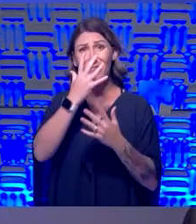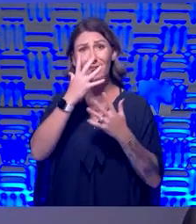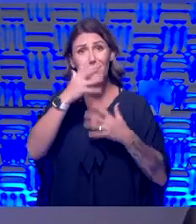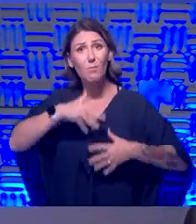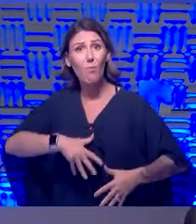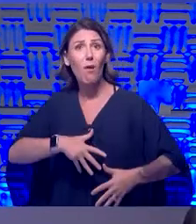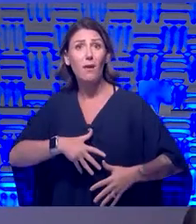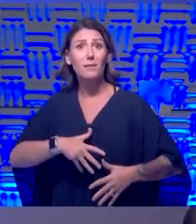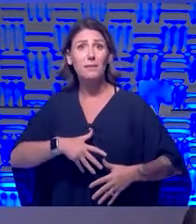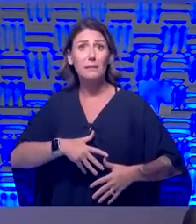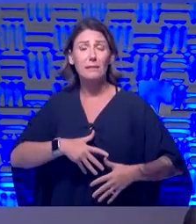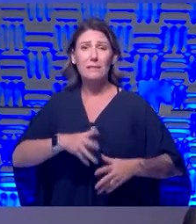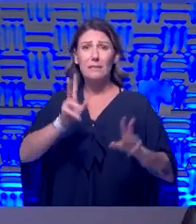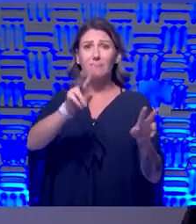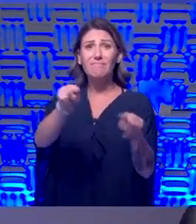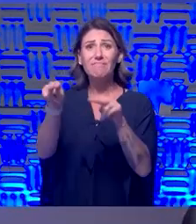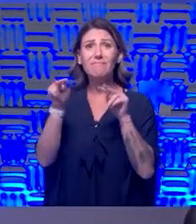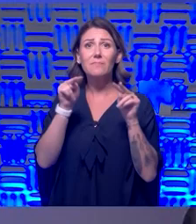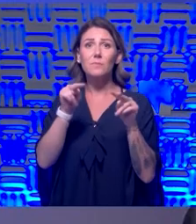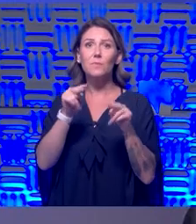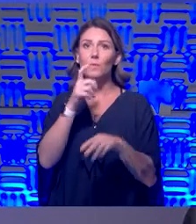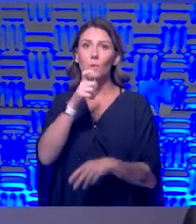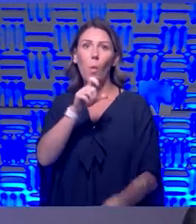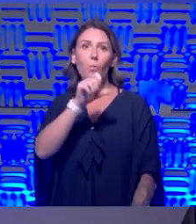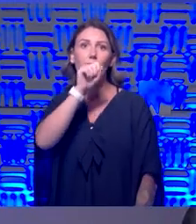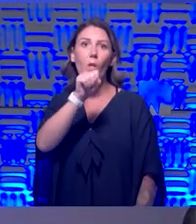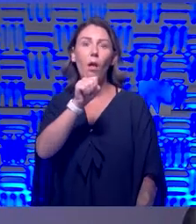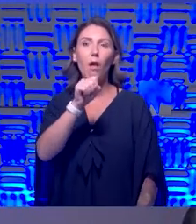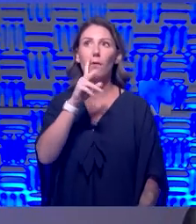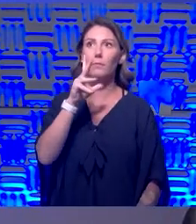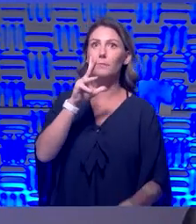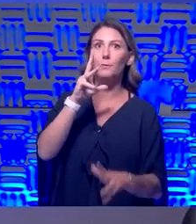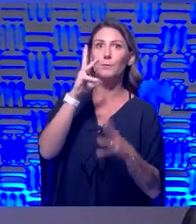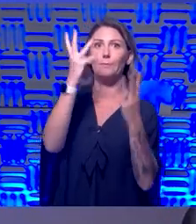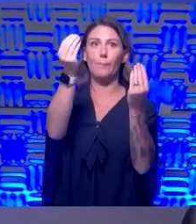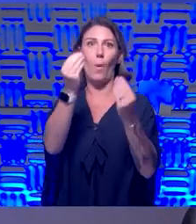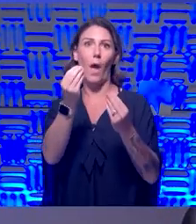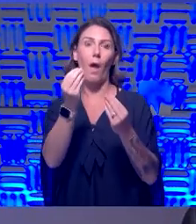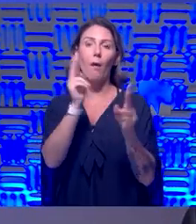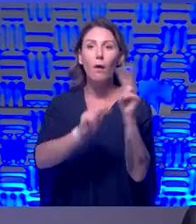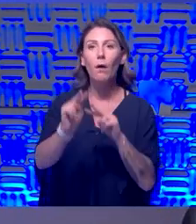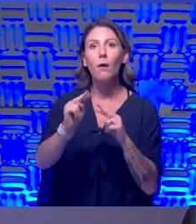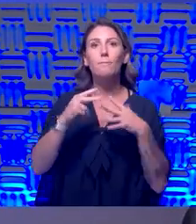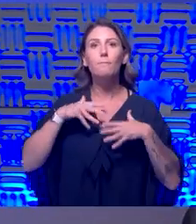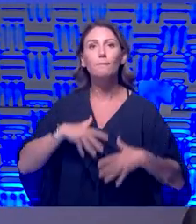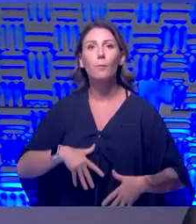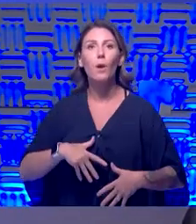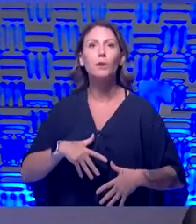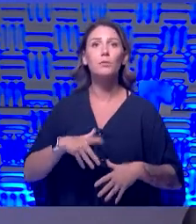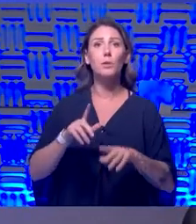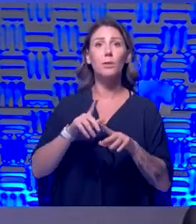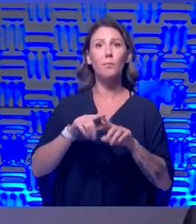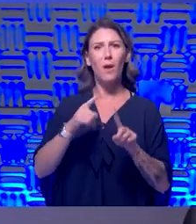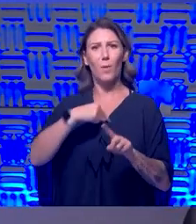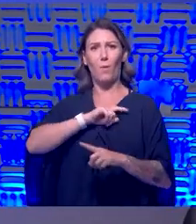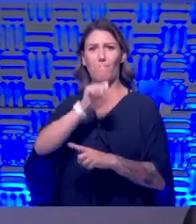place to be. And so we don't really love to go towards depression. I mean, we love our loved ones, but the problem is that, so for people that